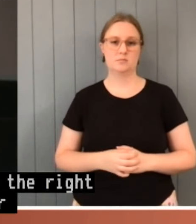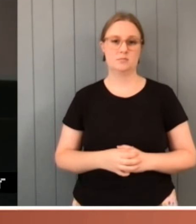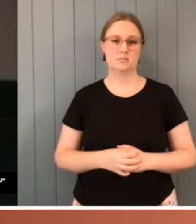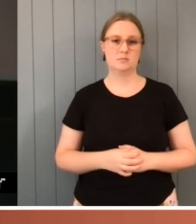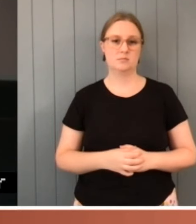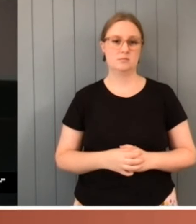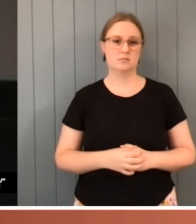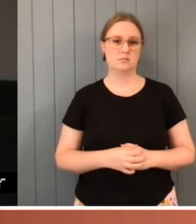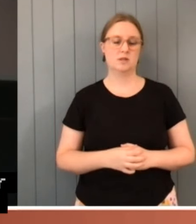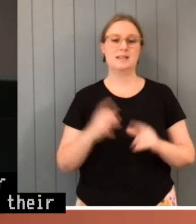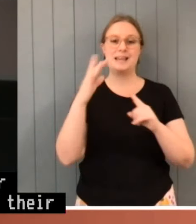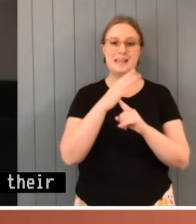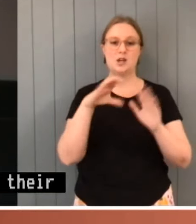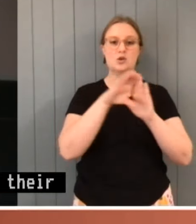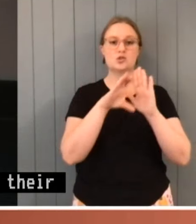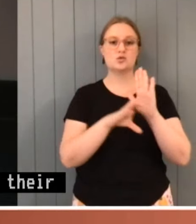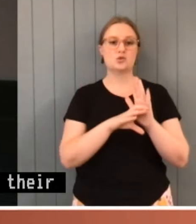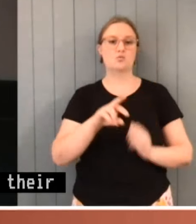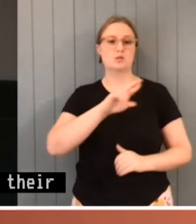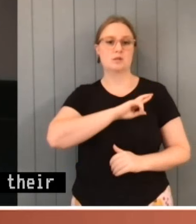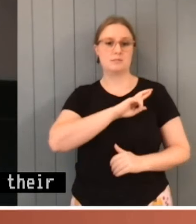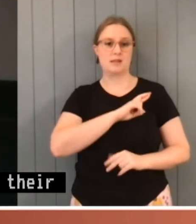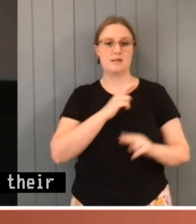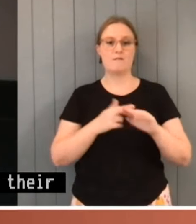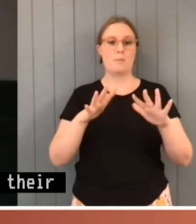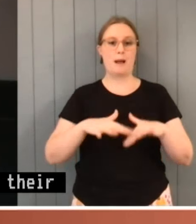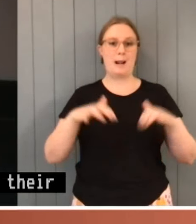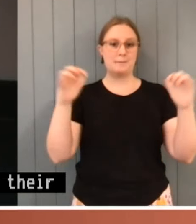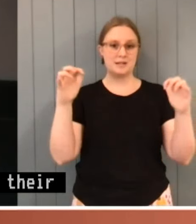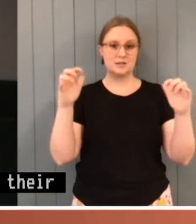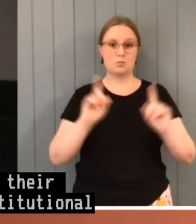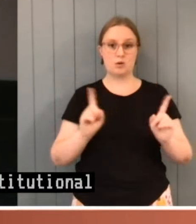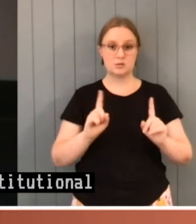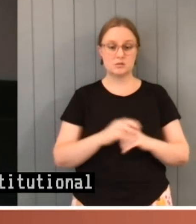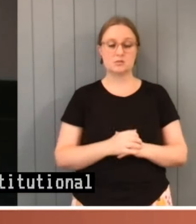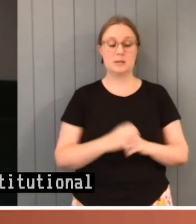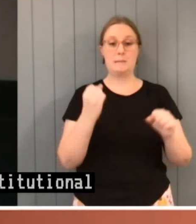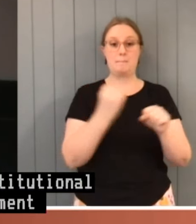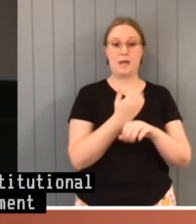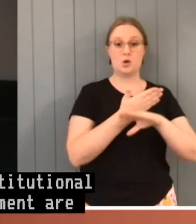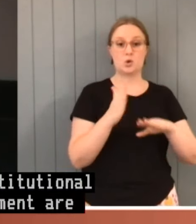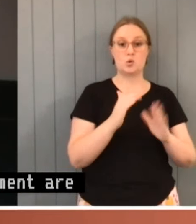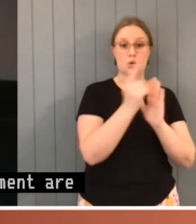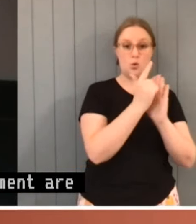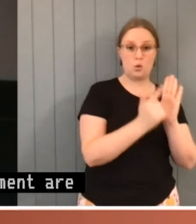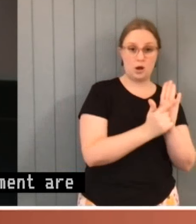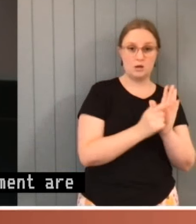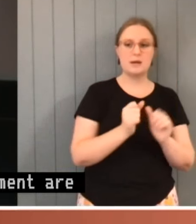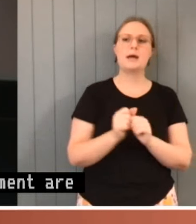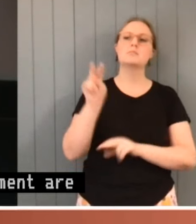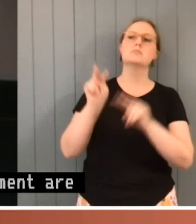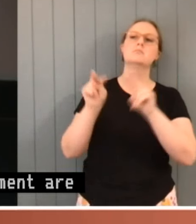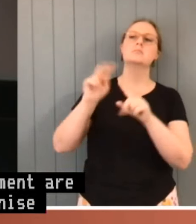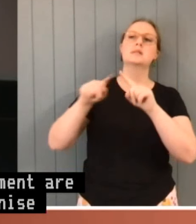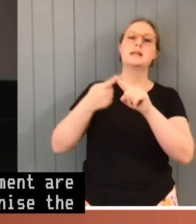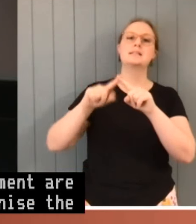constitutional responsibilities of parliament are to make laws and to scrutinise the work of the executive, including the